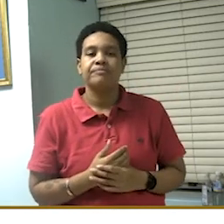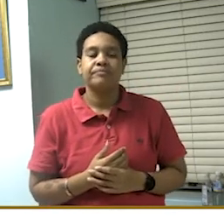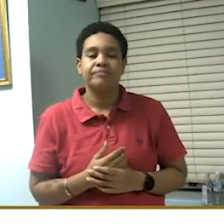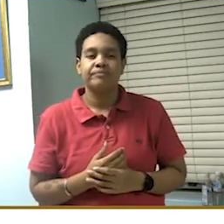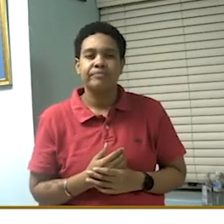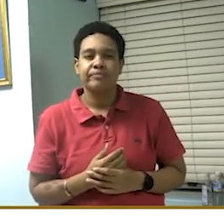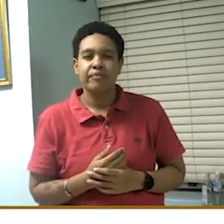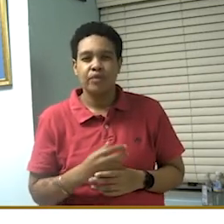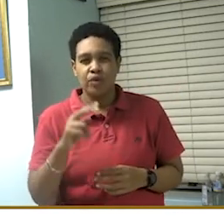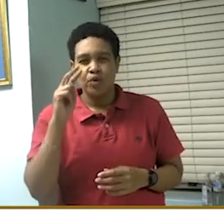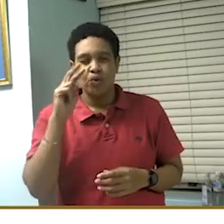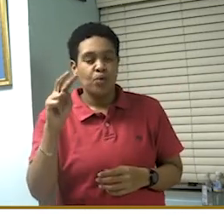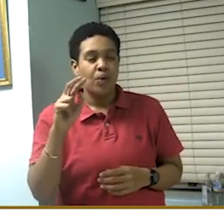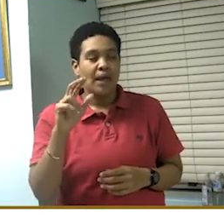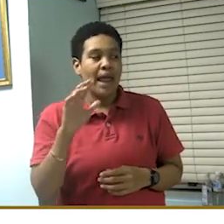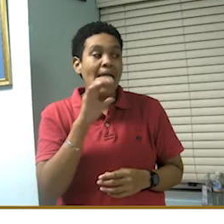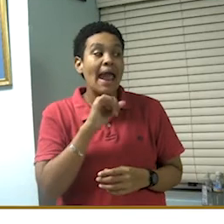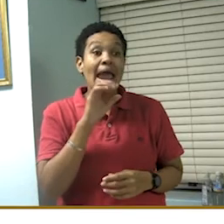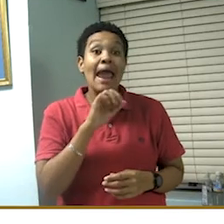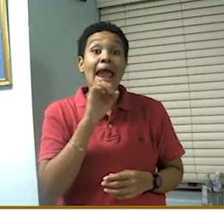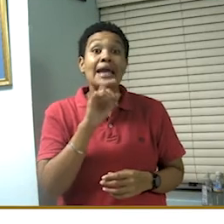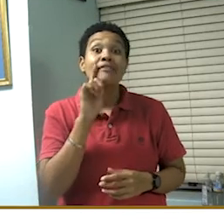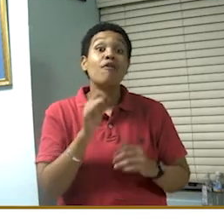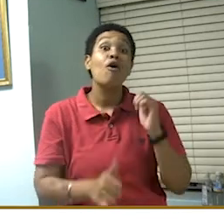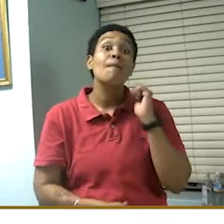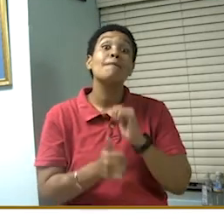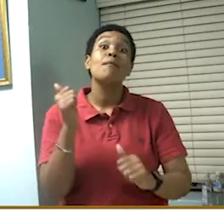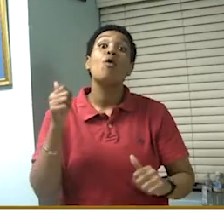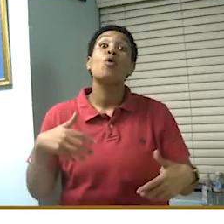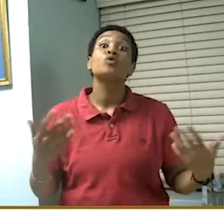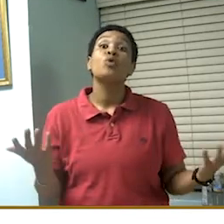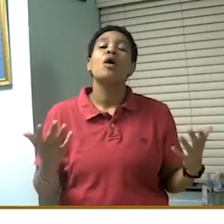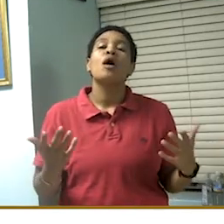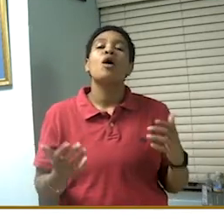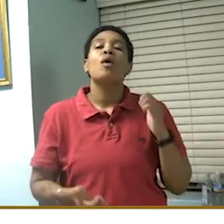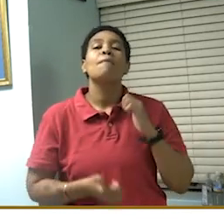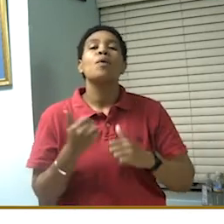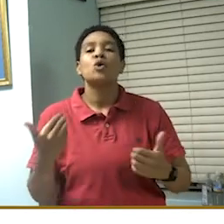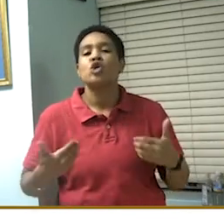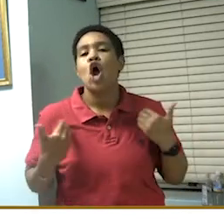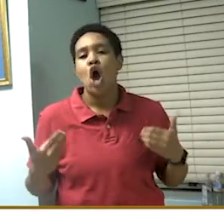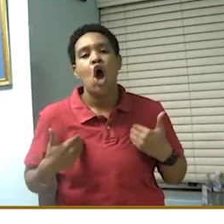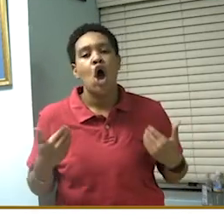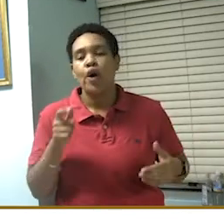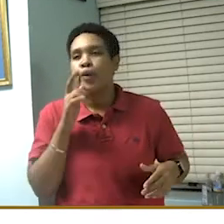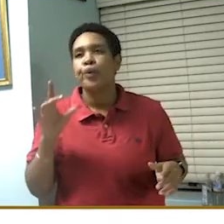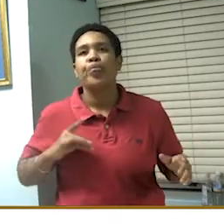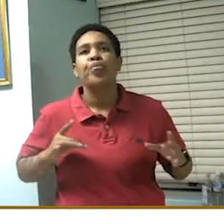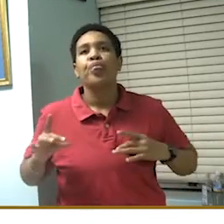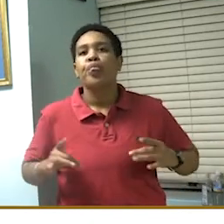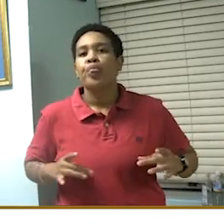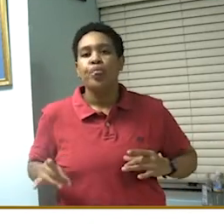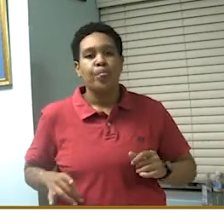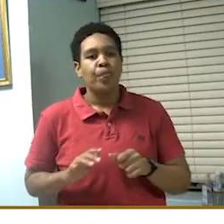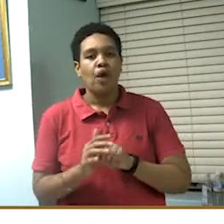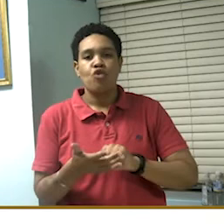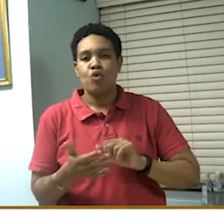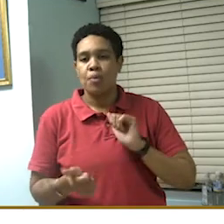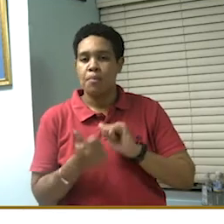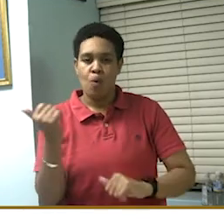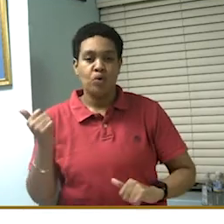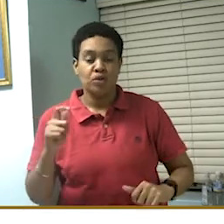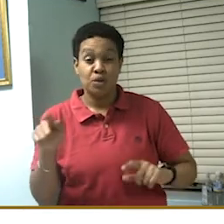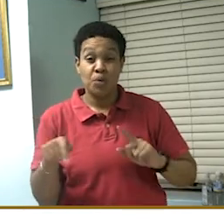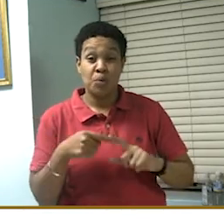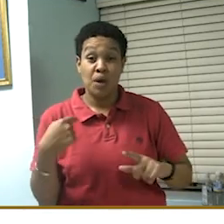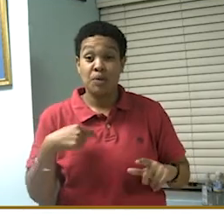Looking at the age, for the most part, it's mostly the younger persons that are involved. But when